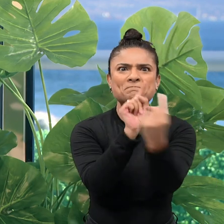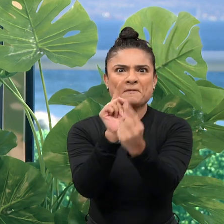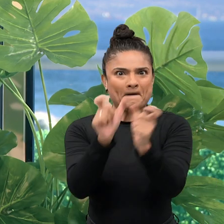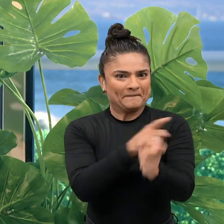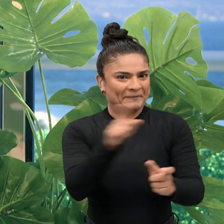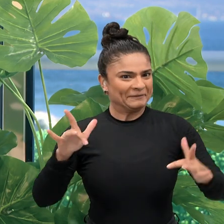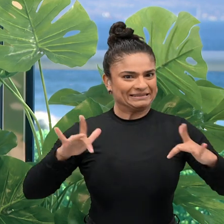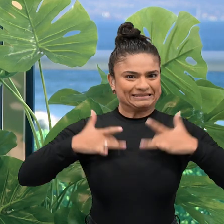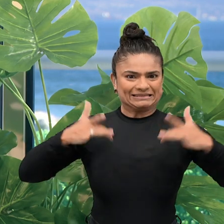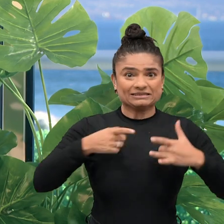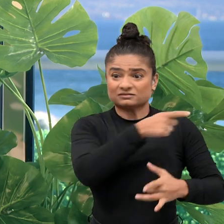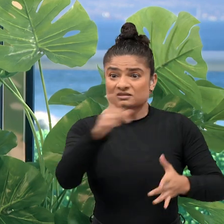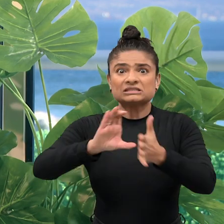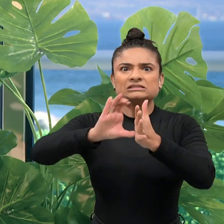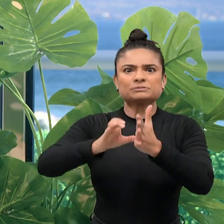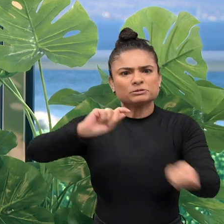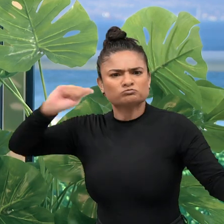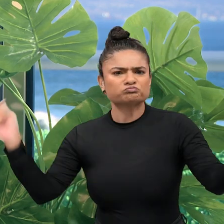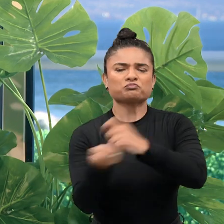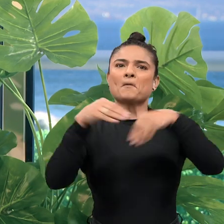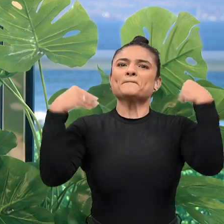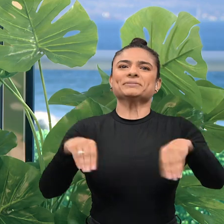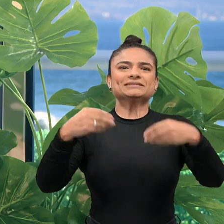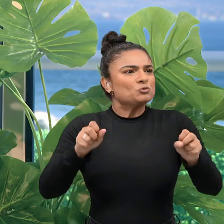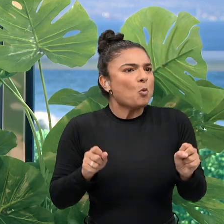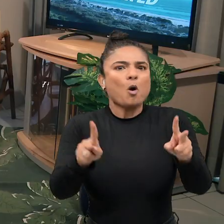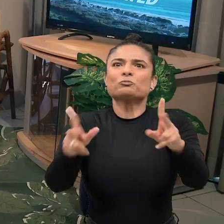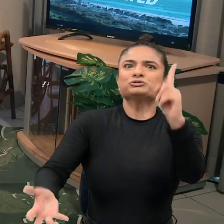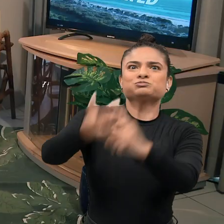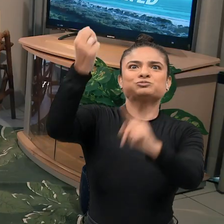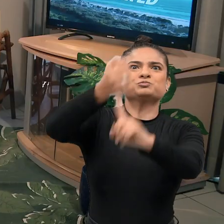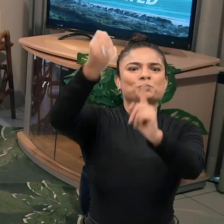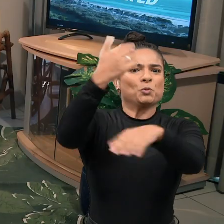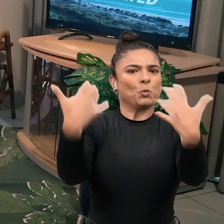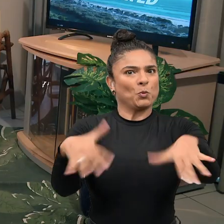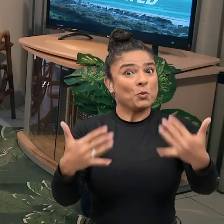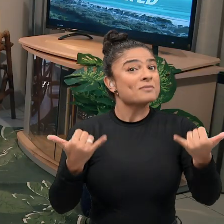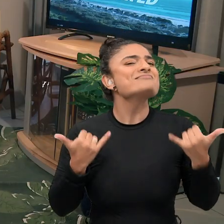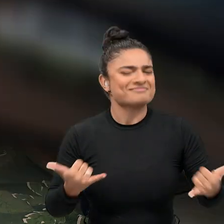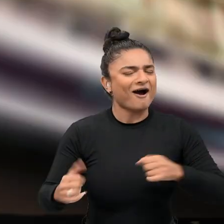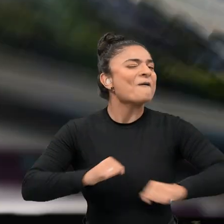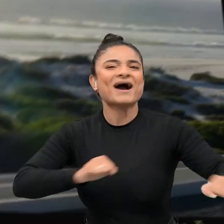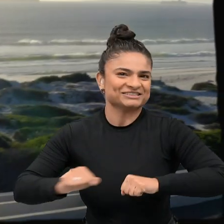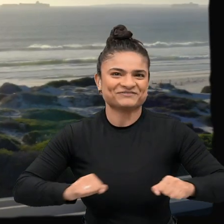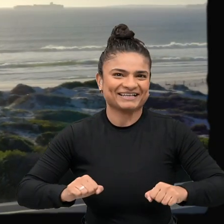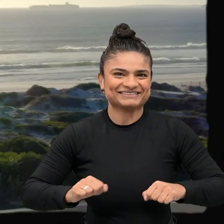interesting people who have turned their disability into an economic opportunity. Now let's get activated.